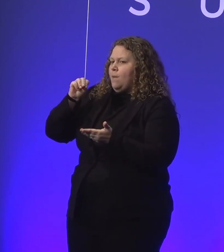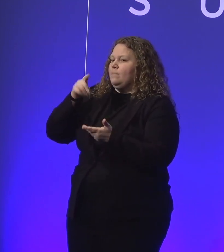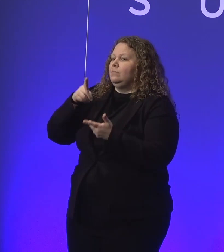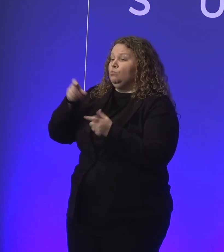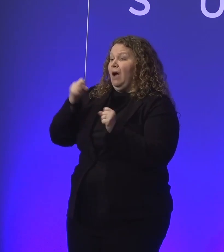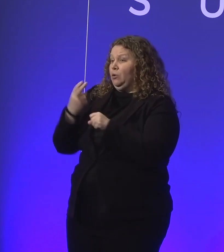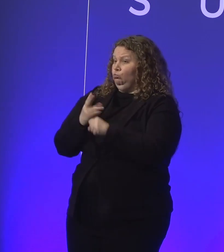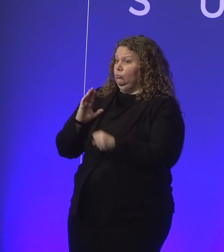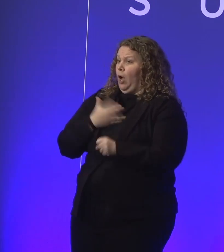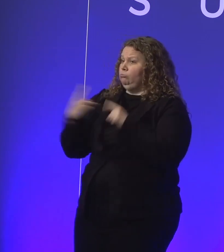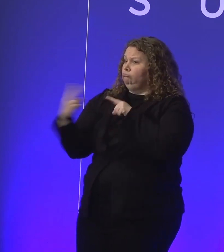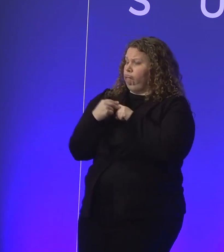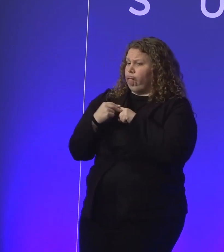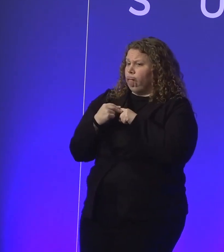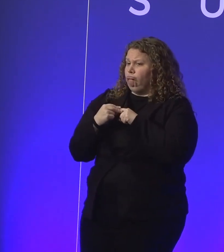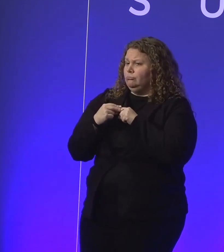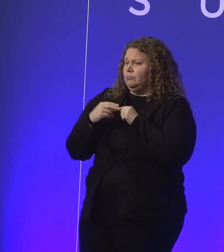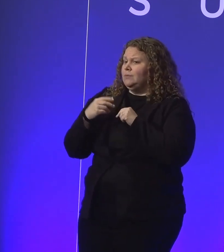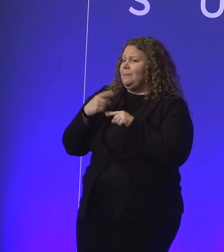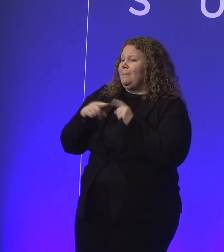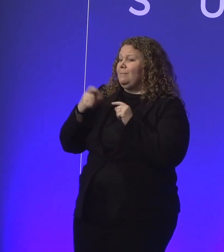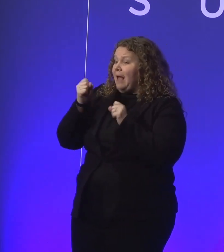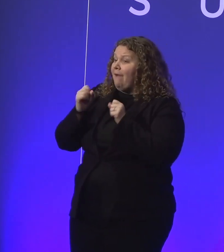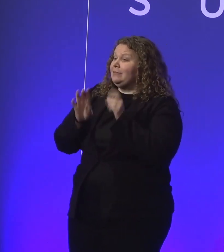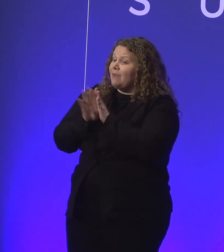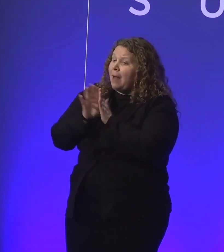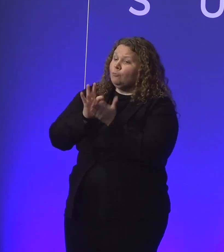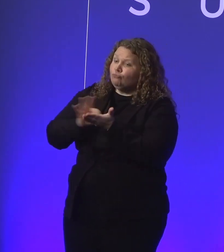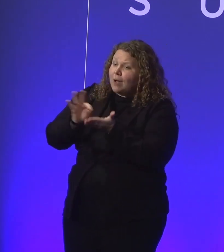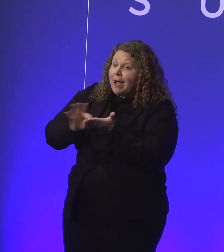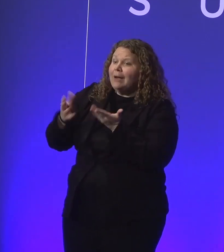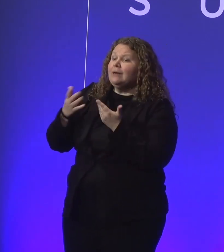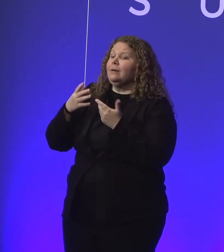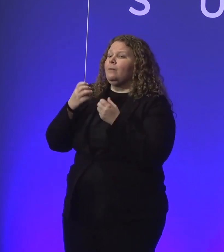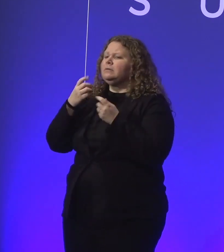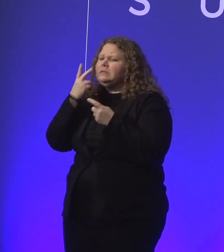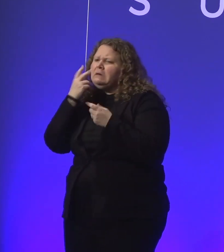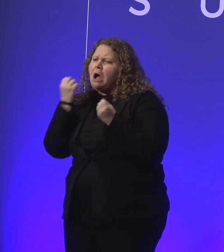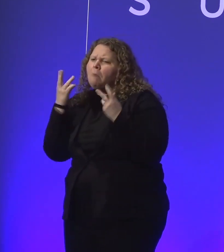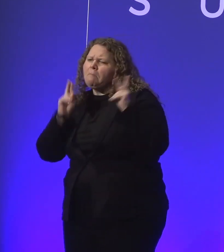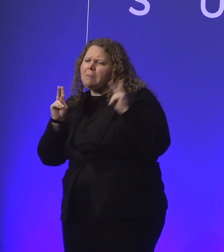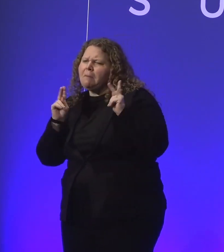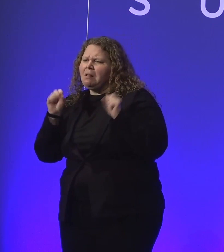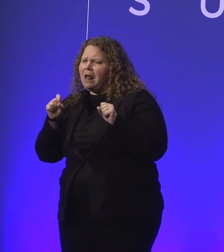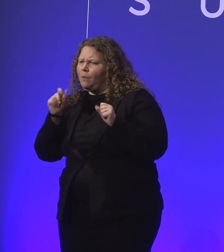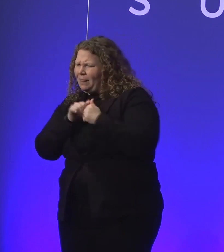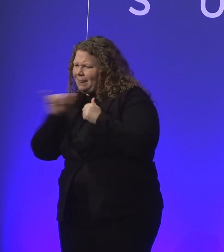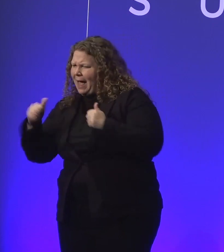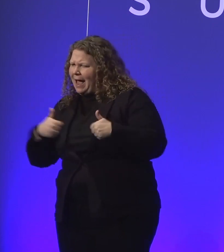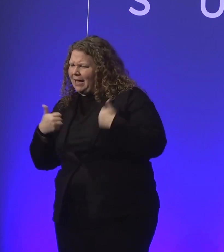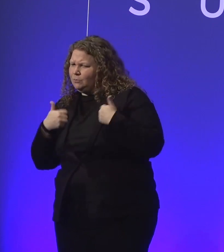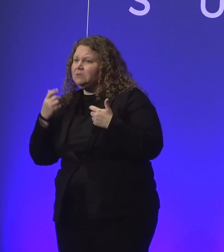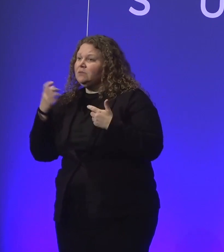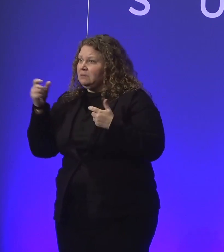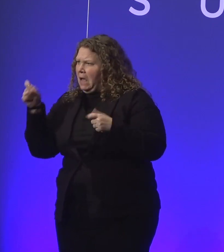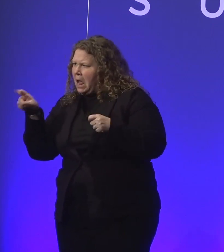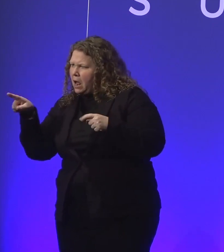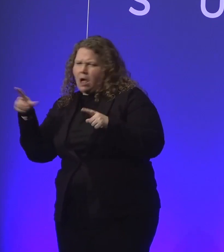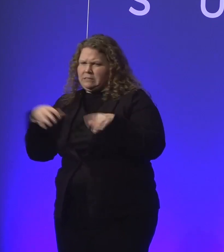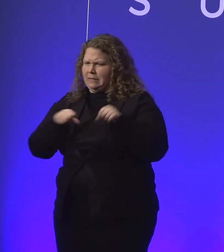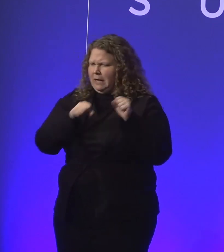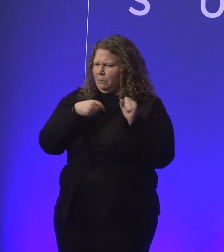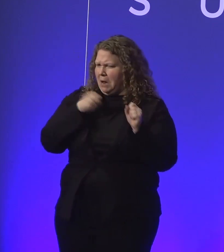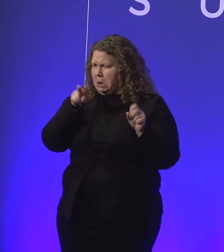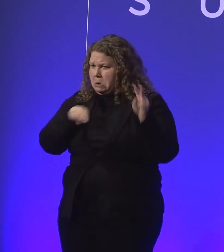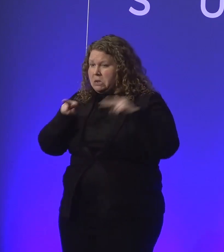a kind of, you know, tracking mechanism to see how many people with a particular email address are taking a particular training on a Microsoft platform. But it's not going to drive the